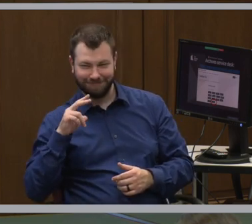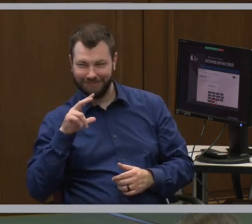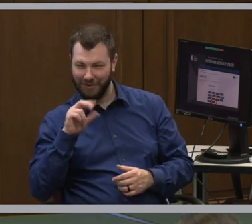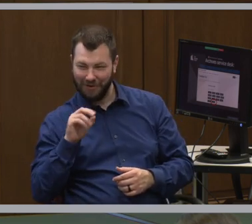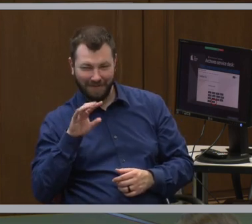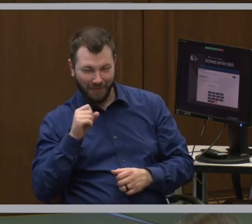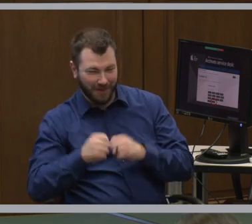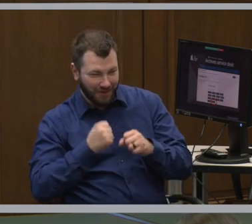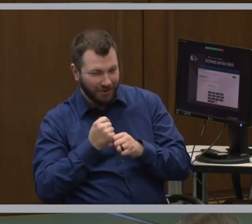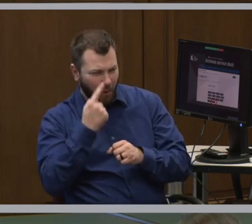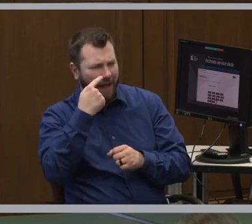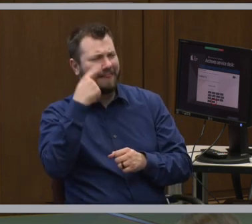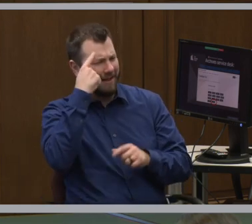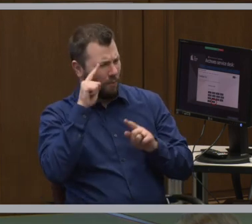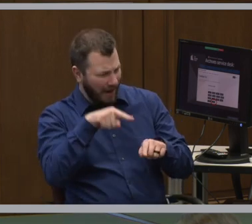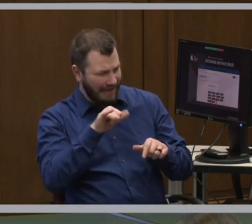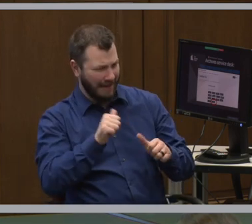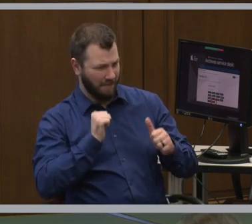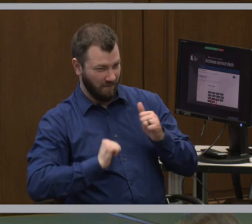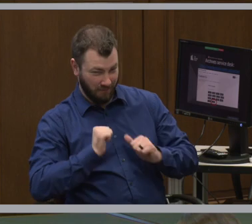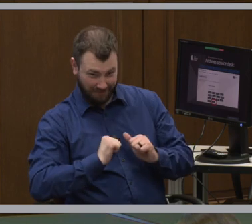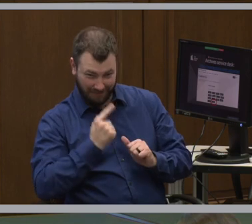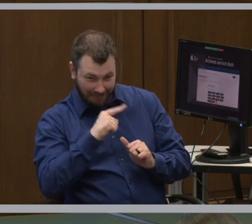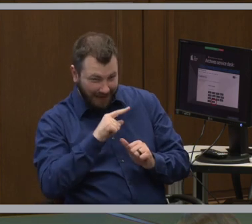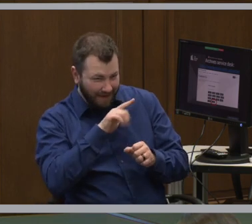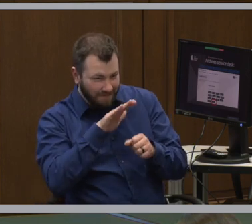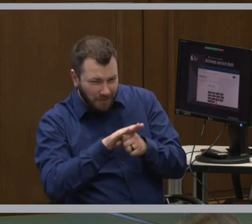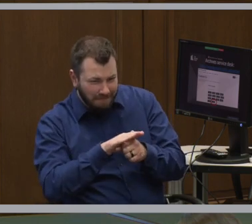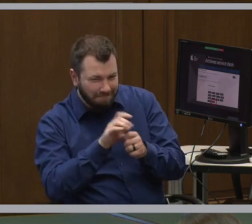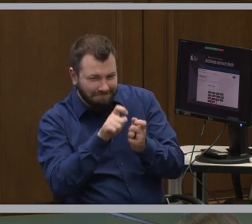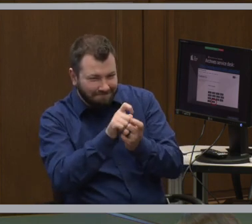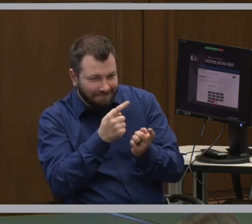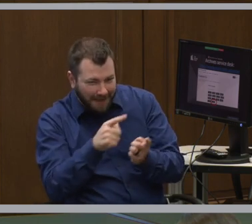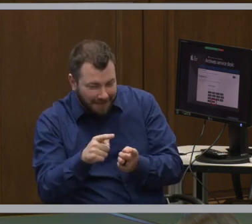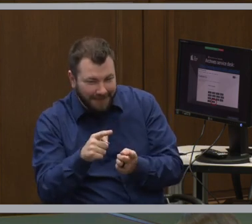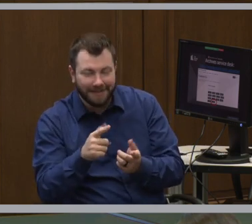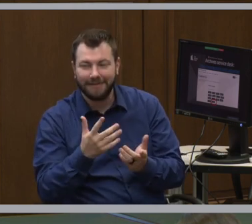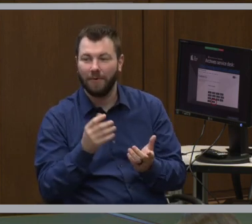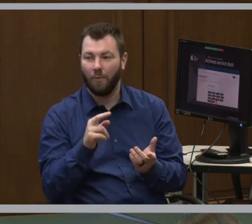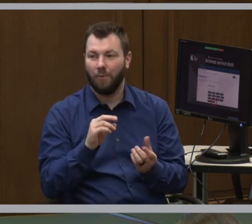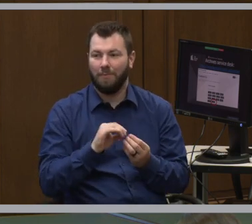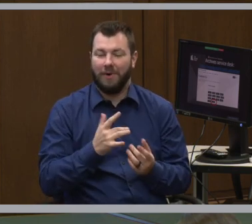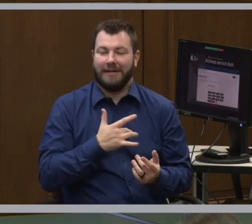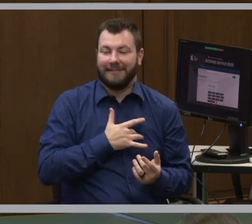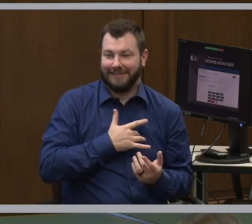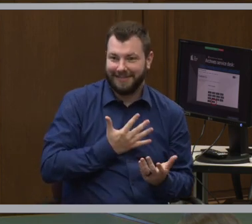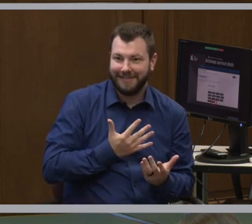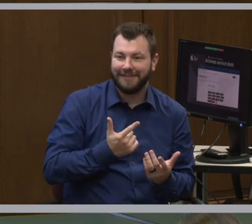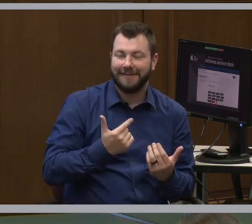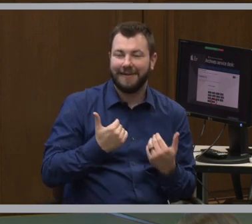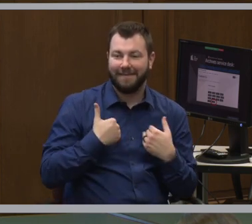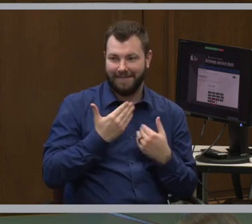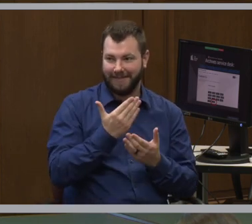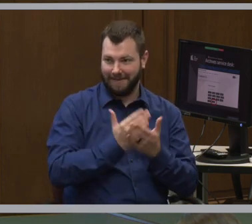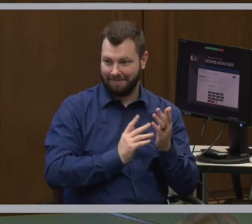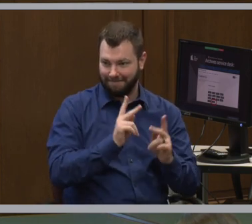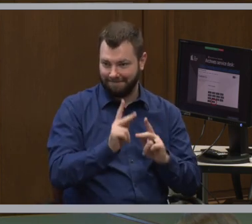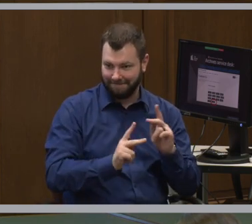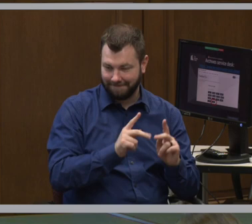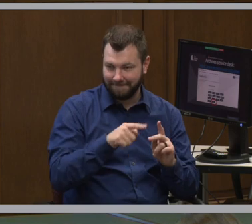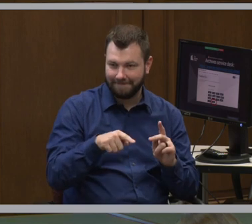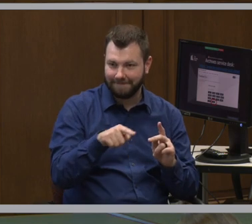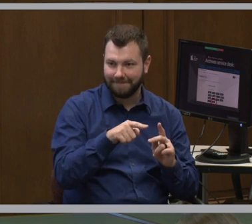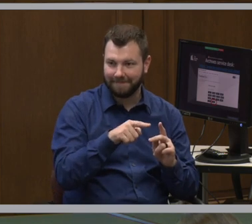performance. Can you help me confirm, you know, some of the details? Or, you know, on a more touching level, we've actually had several folks with